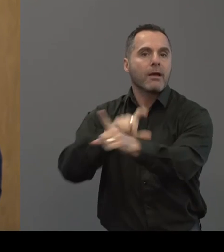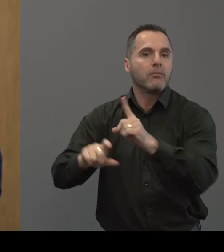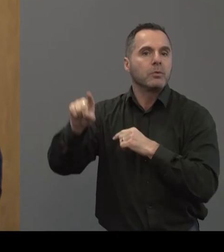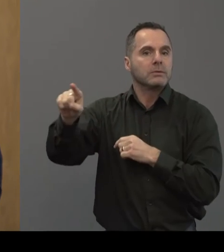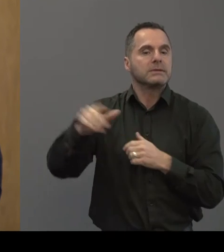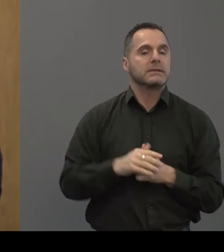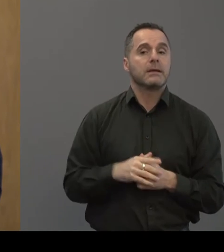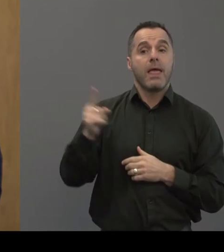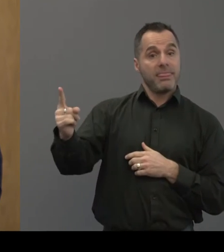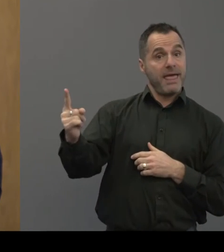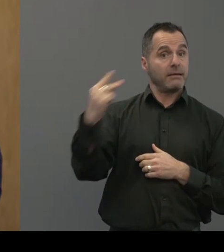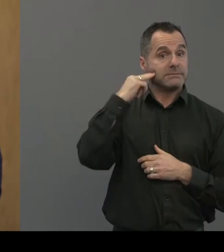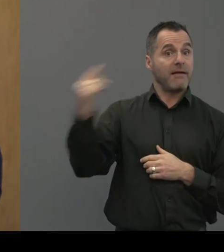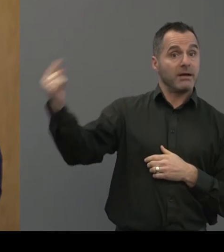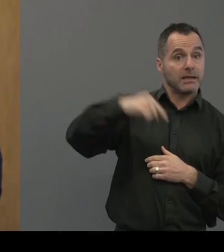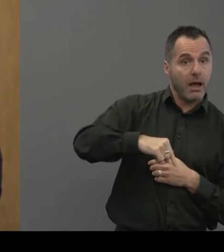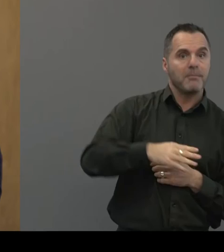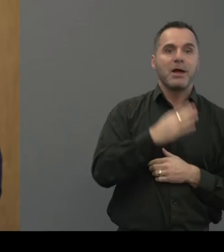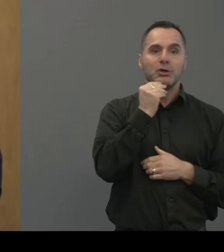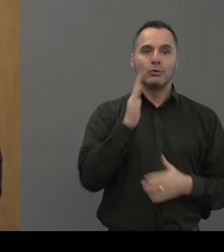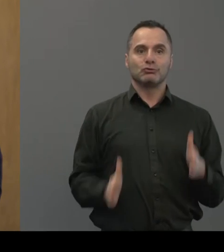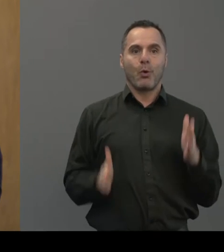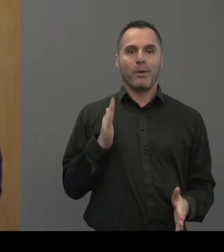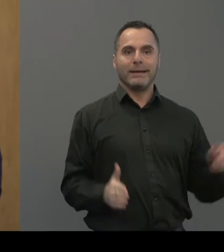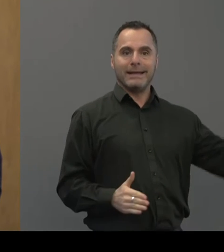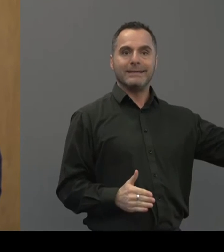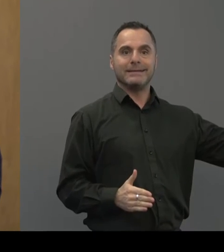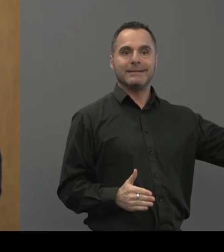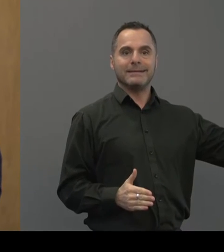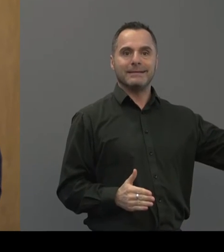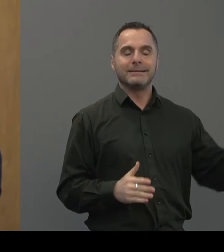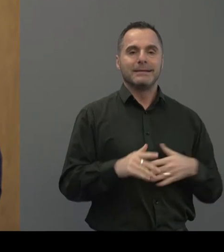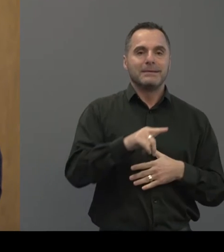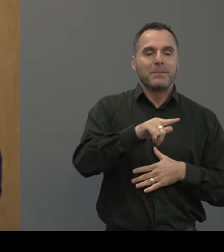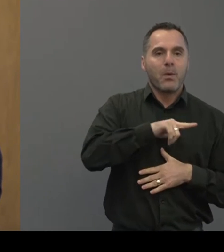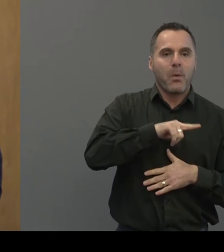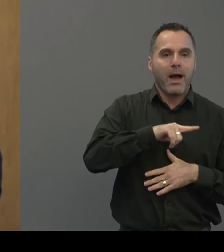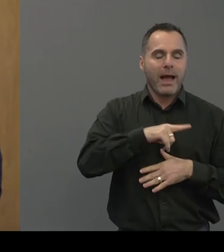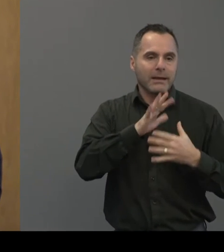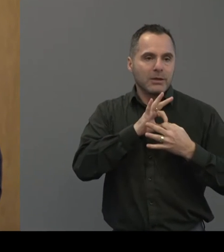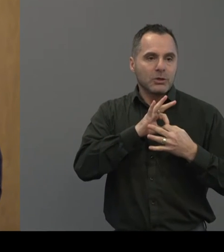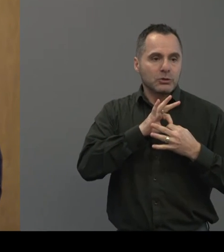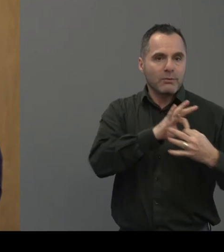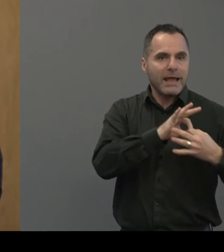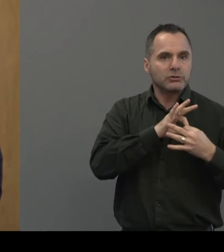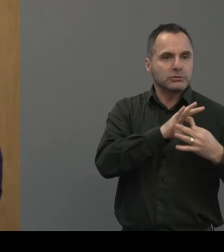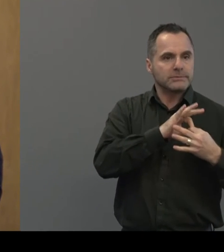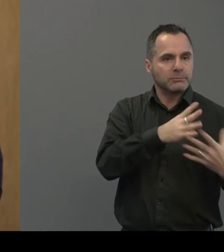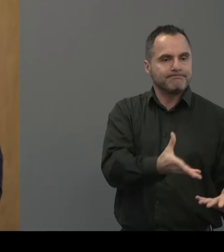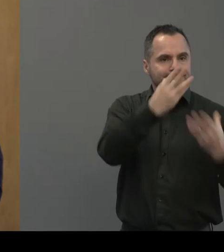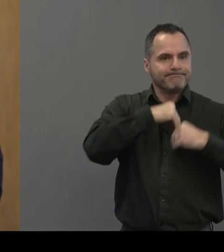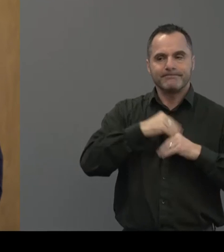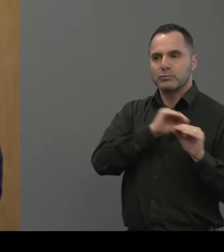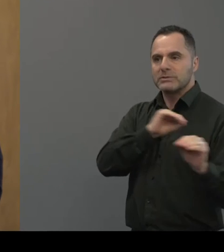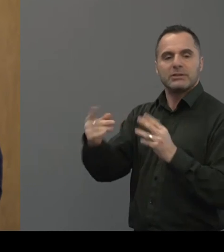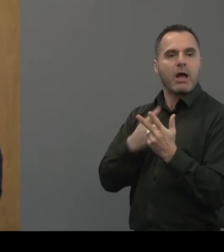And they have come and used a Jolene. They use it to, as sort of the connection to teach others about hearing loss.